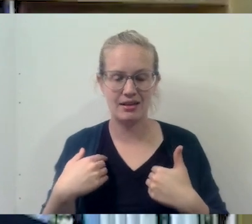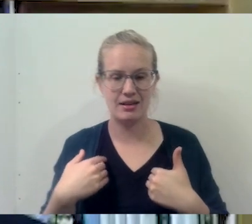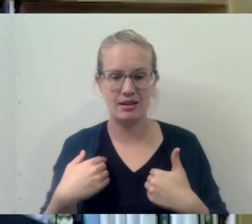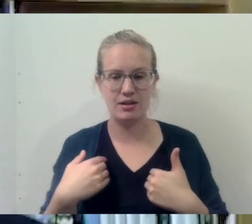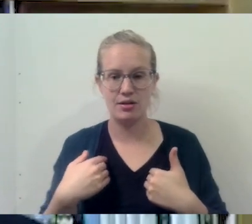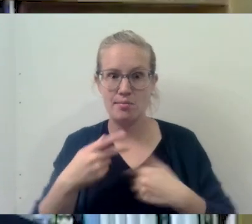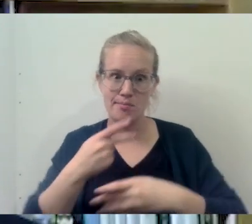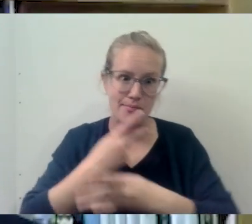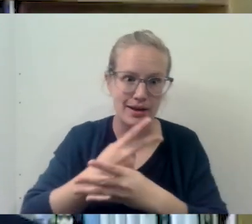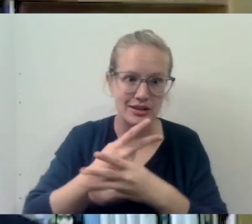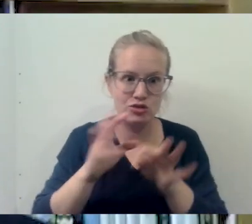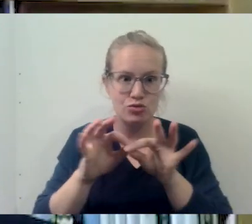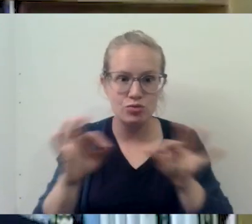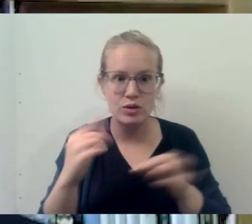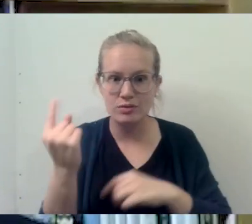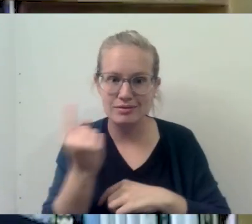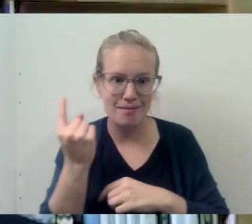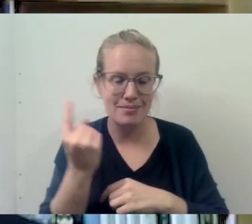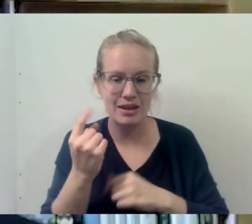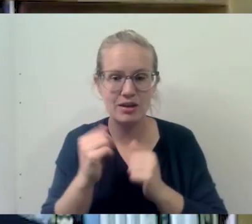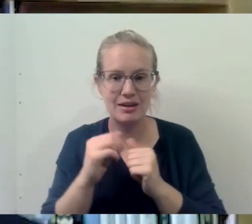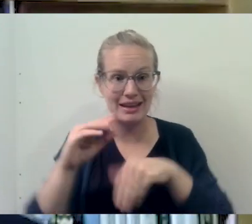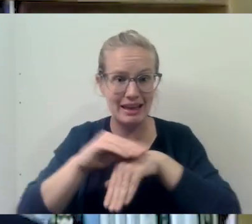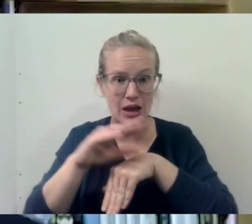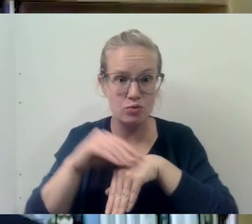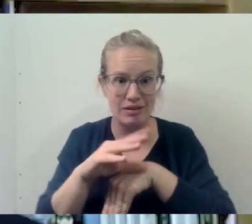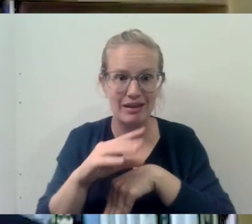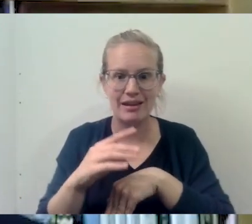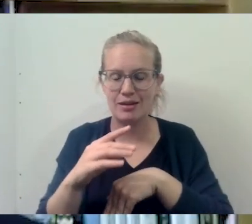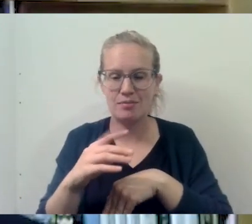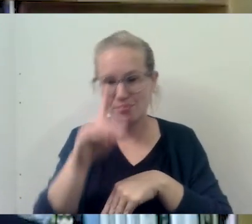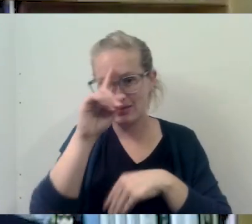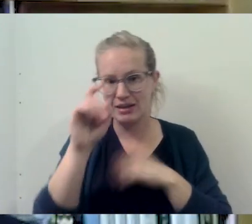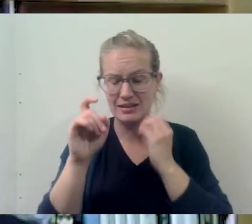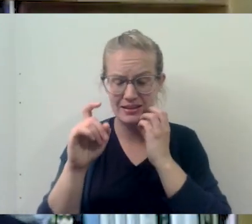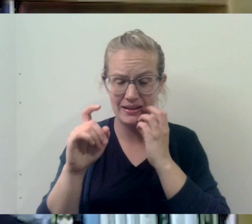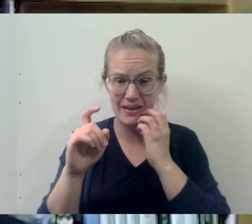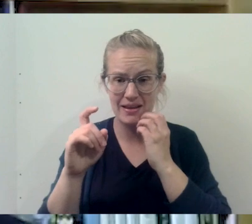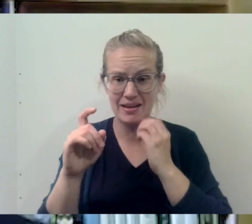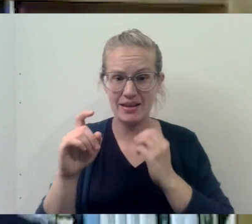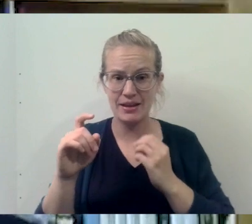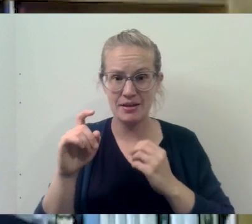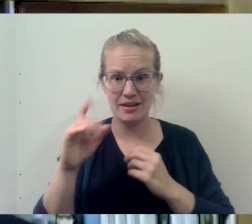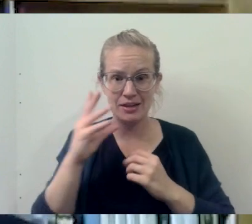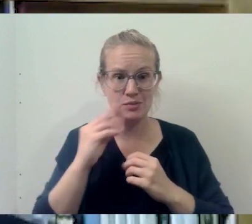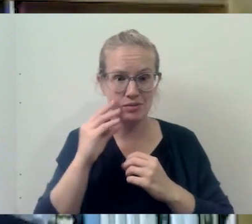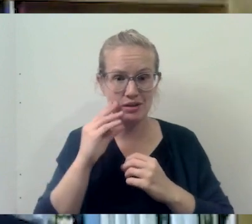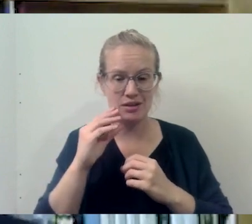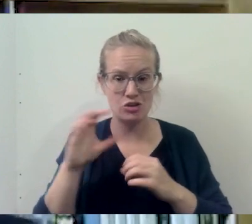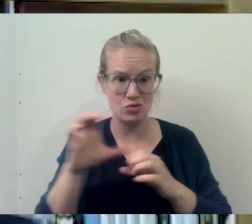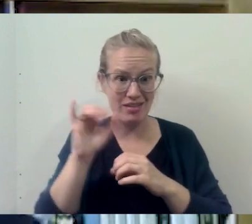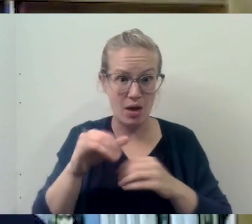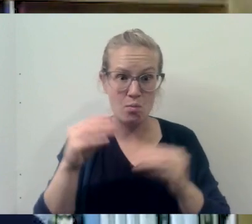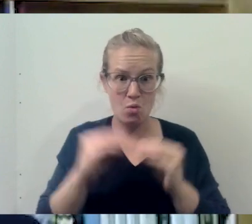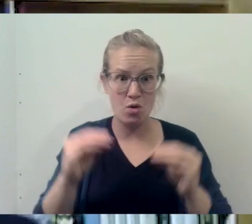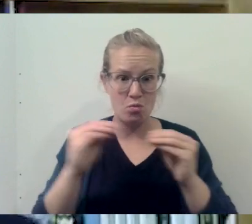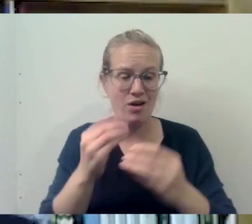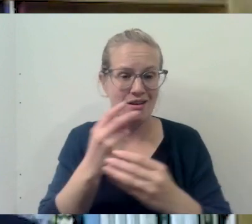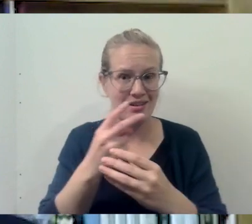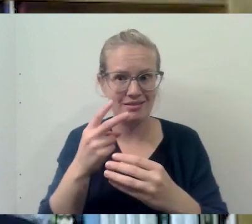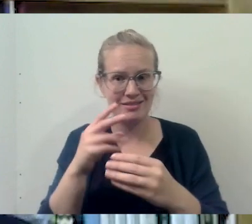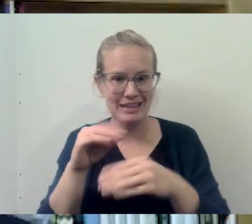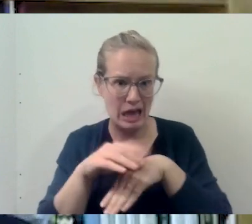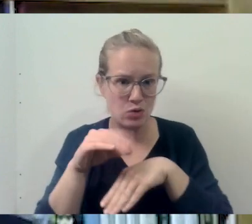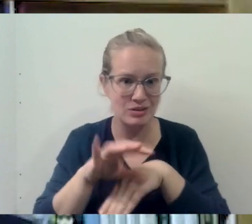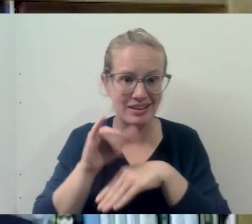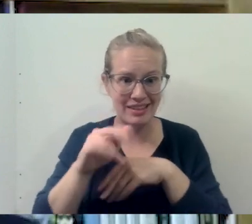a master's degree or some, something in counseling or something like that, because they find themselves doing more and more of that